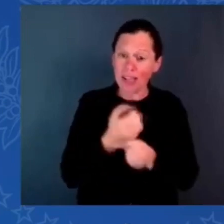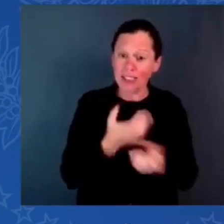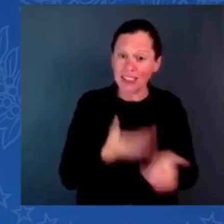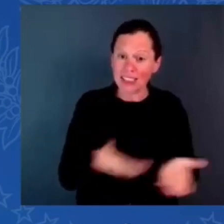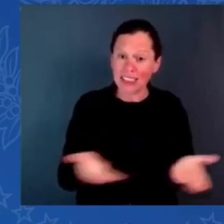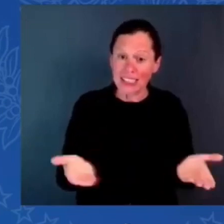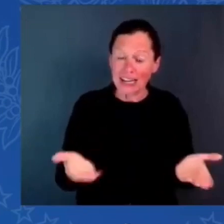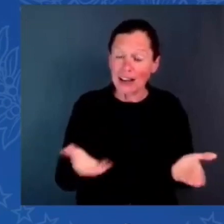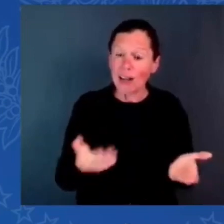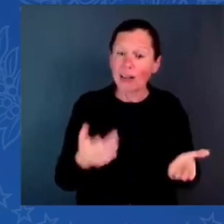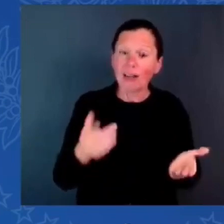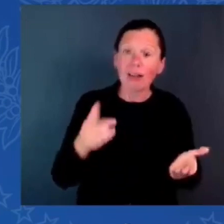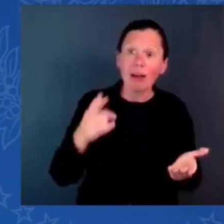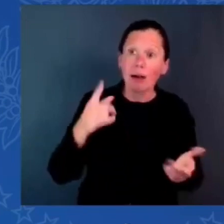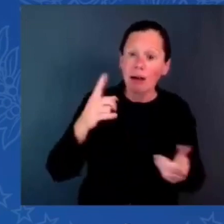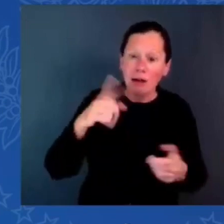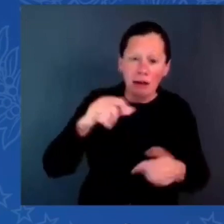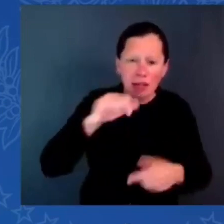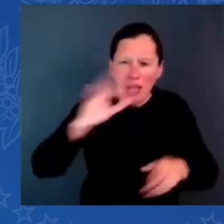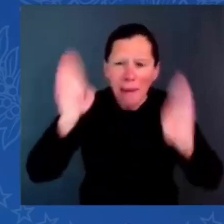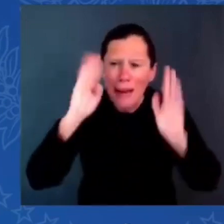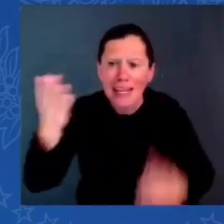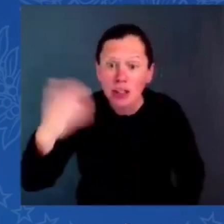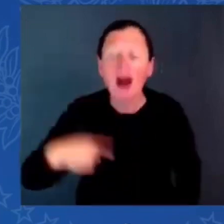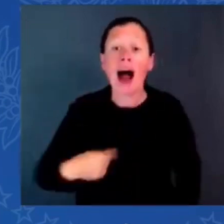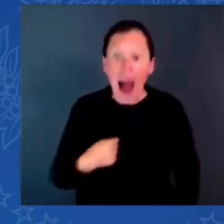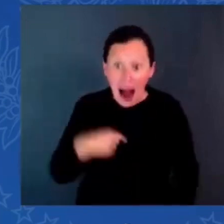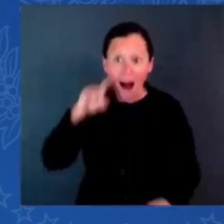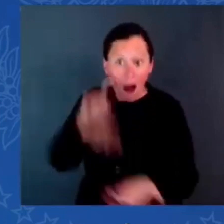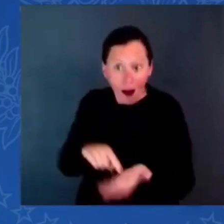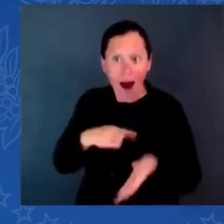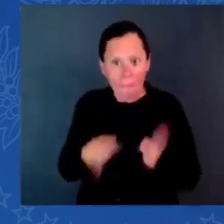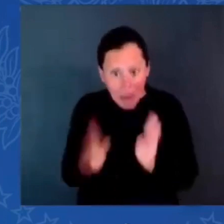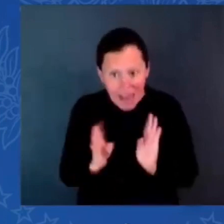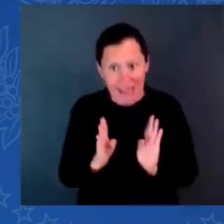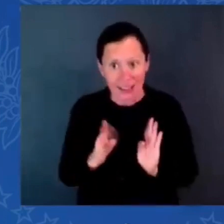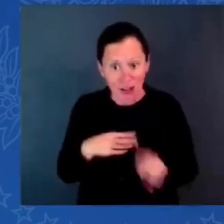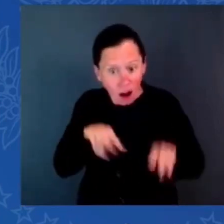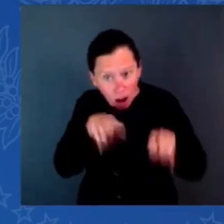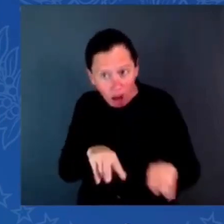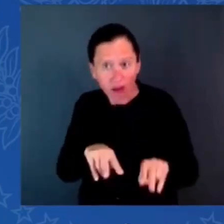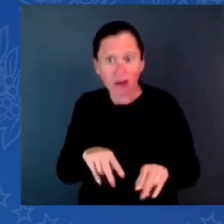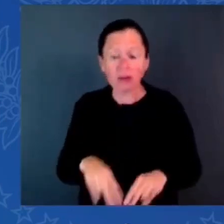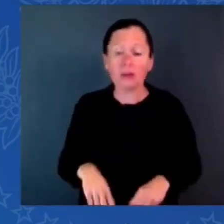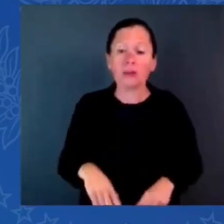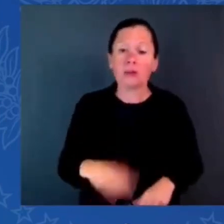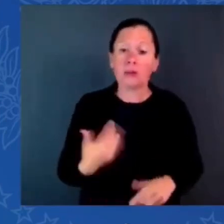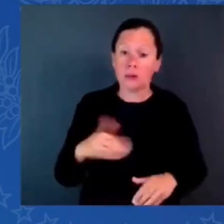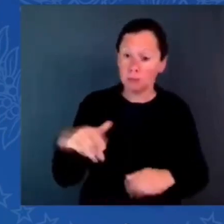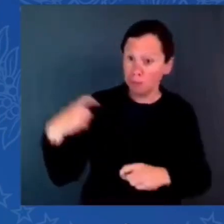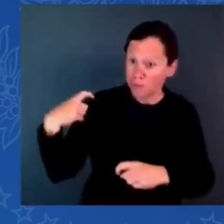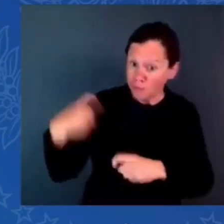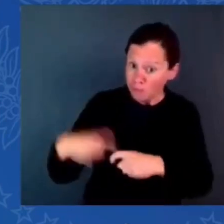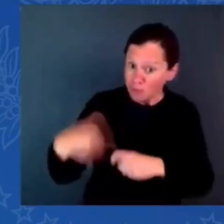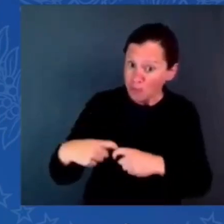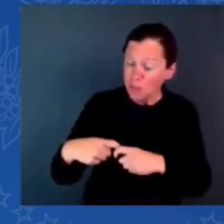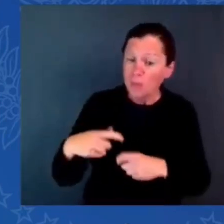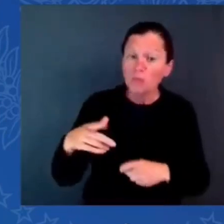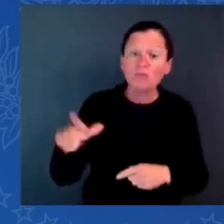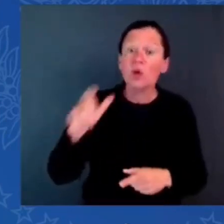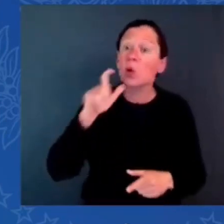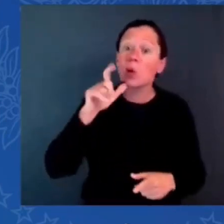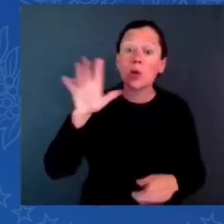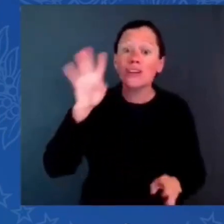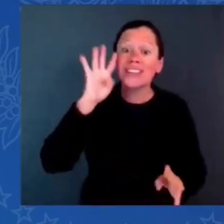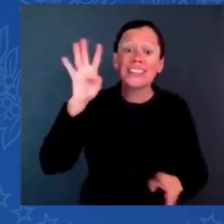entrepreneurs are starting new business at the fastest rate in over a decade,